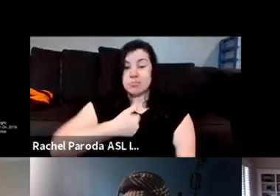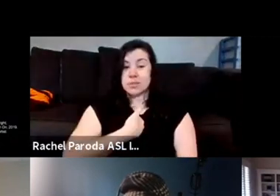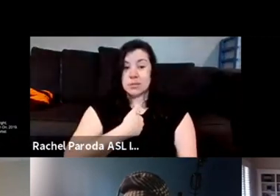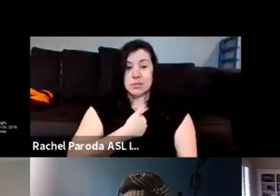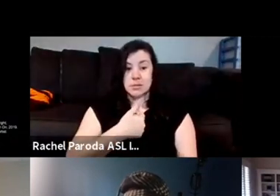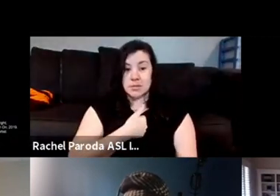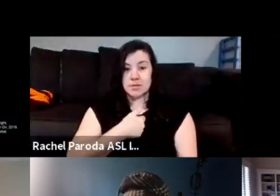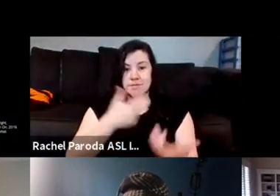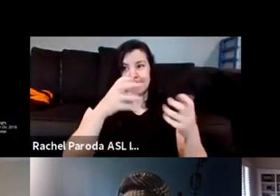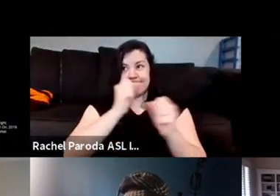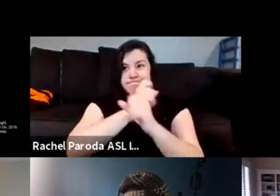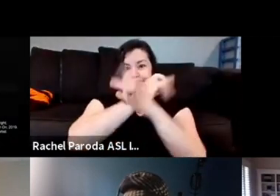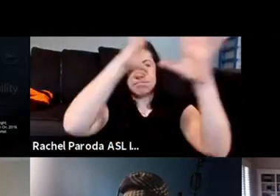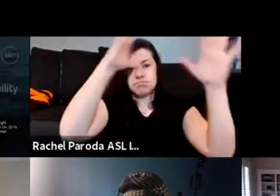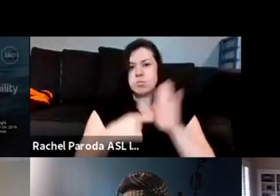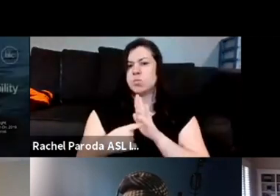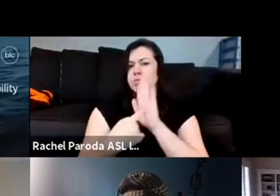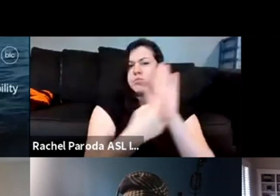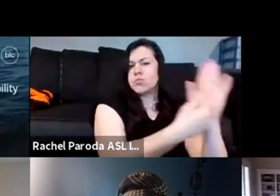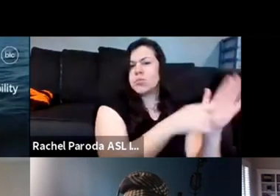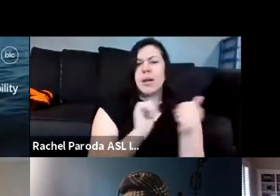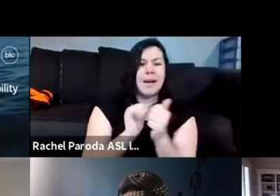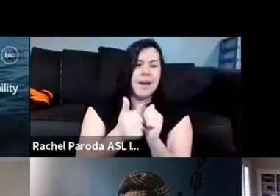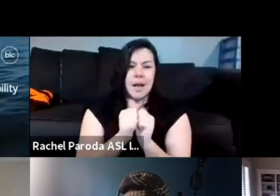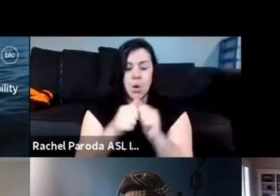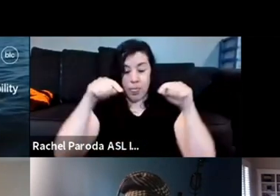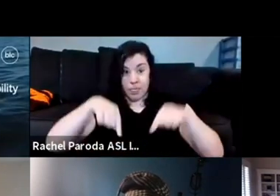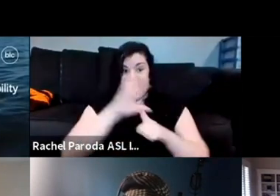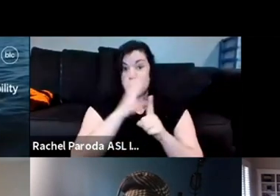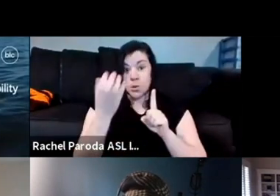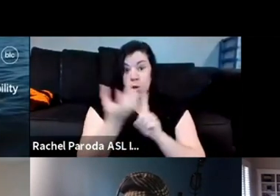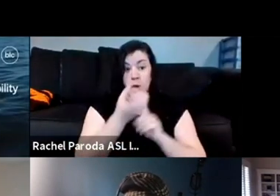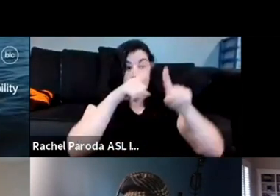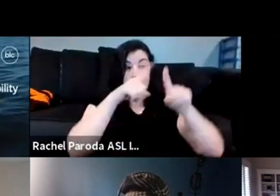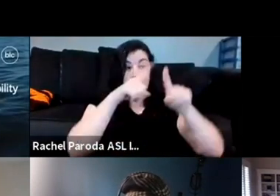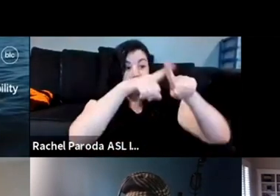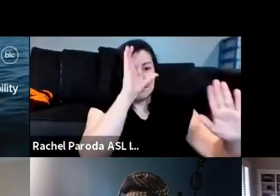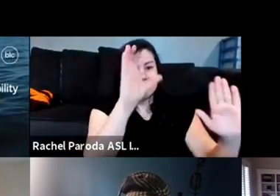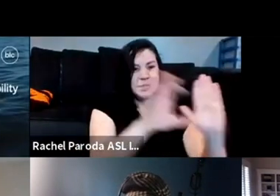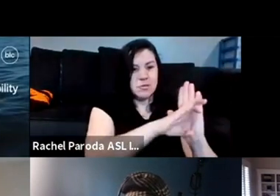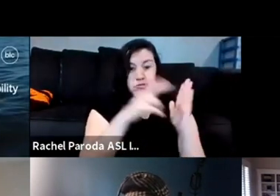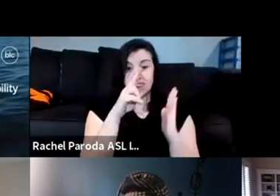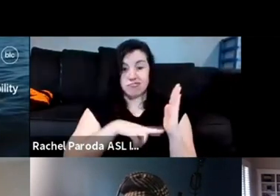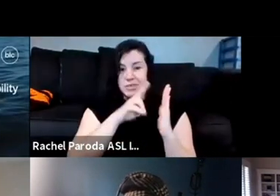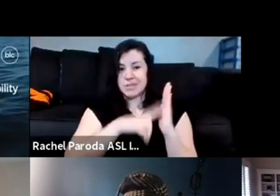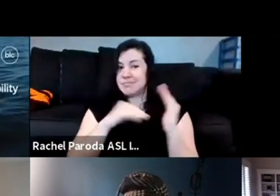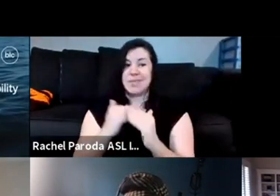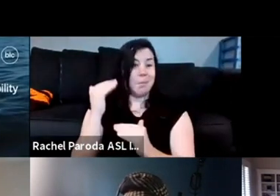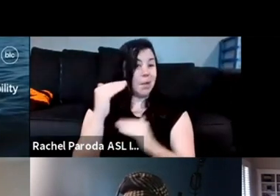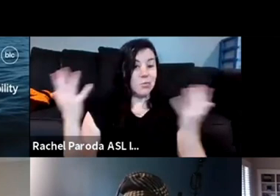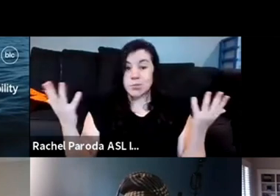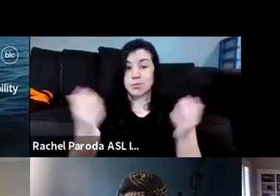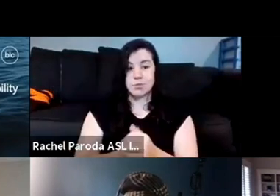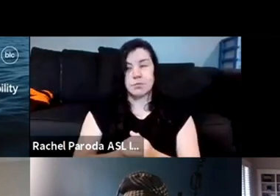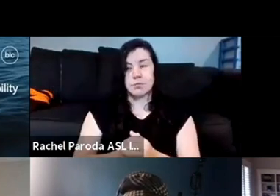can visually talk about that because we live in a culture of imagery we don't really read a lot yes yes